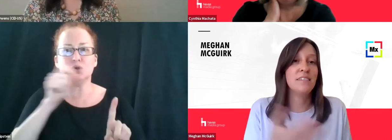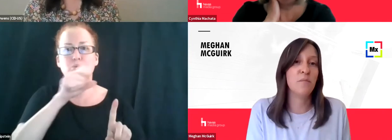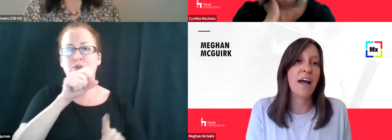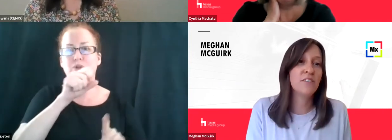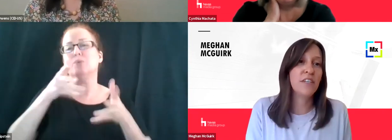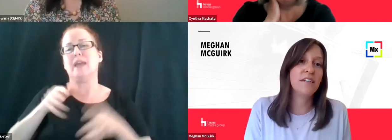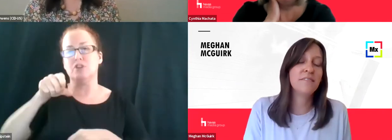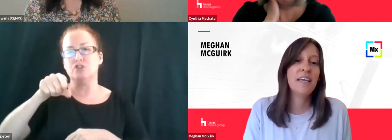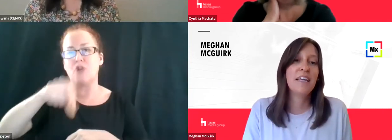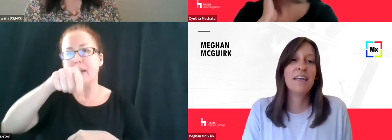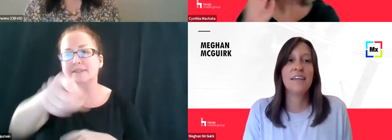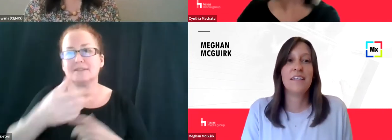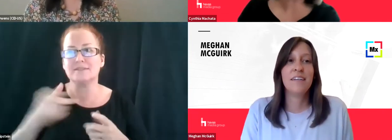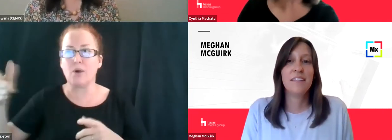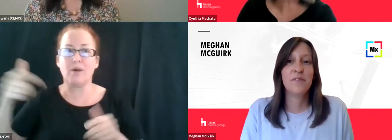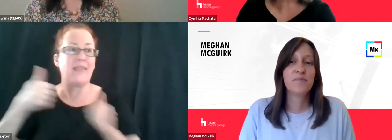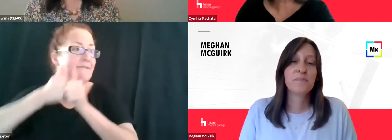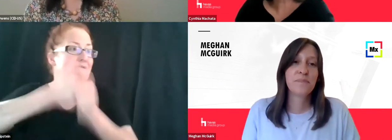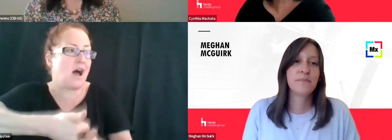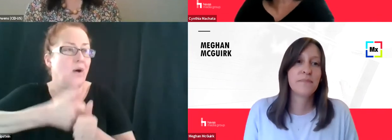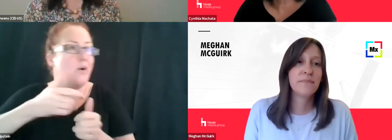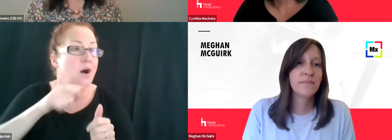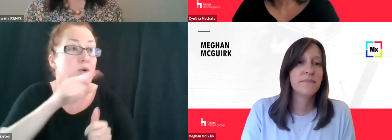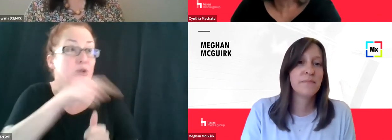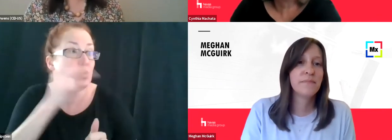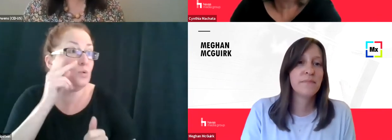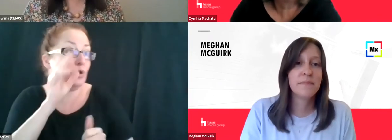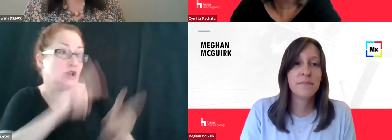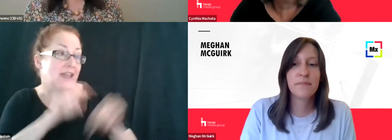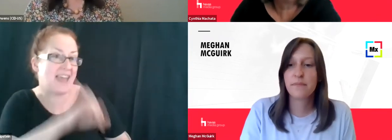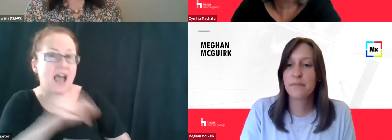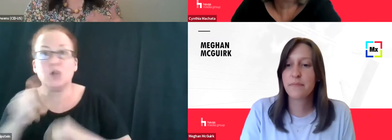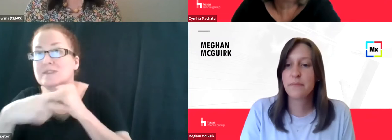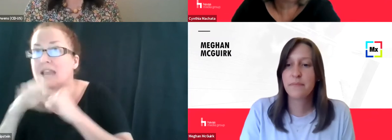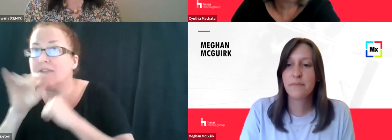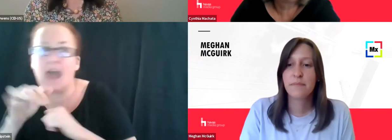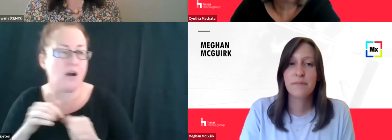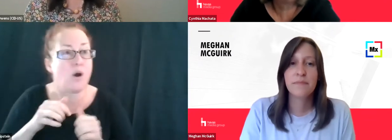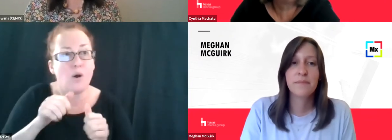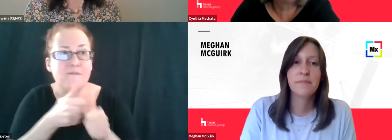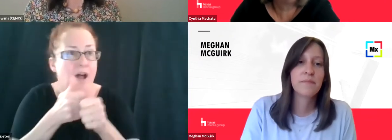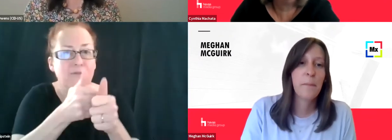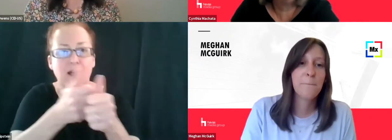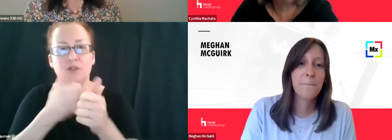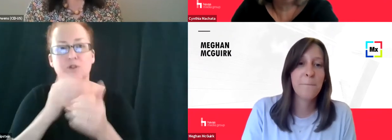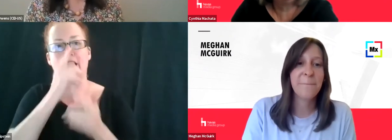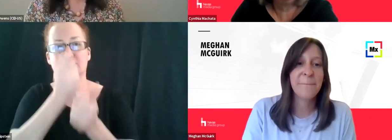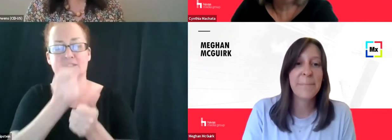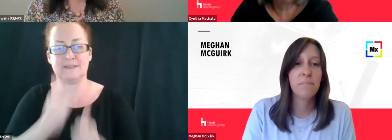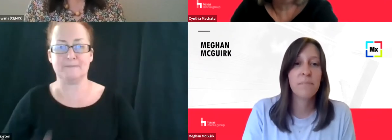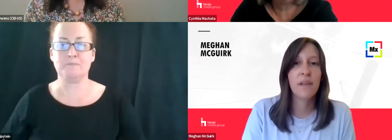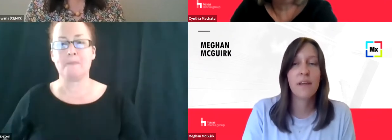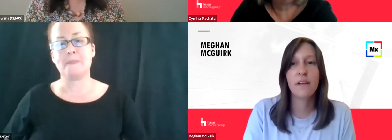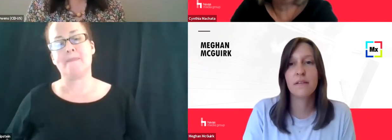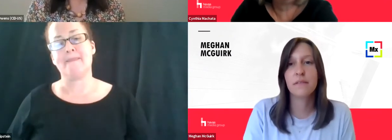and they connected it back to you. Yeah. Yeah. And, you know, I think that's, um, I mean, that's a,